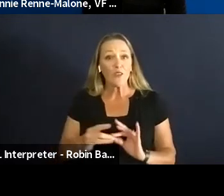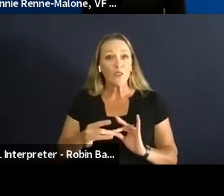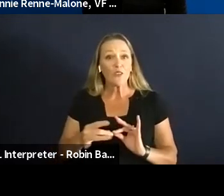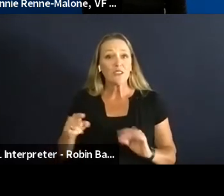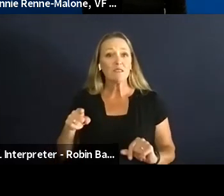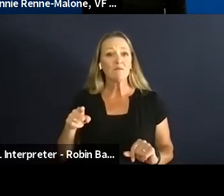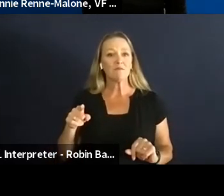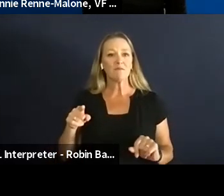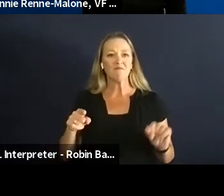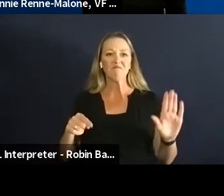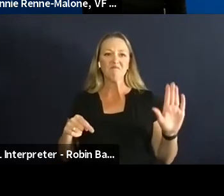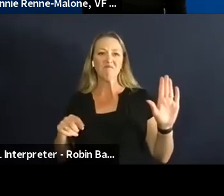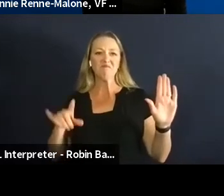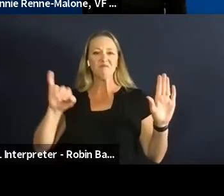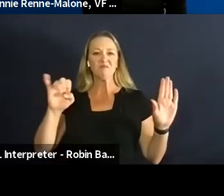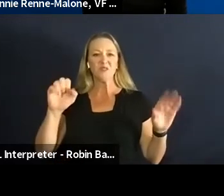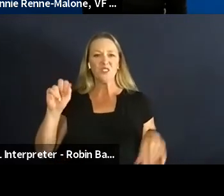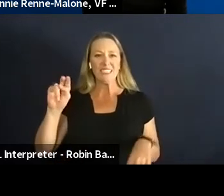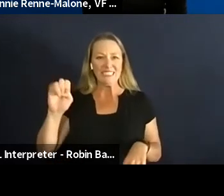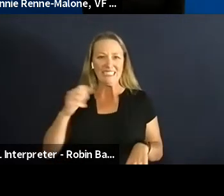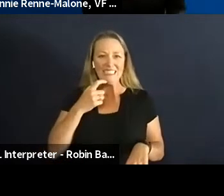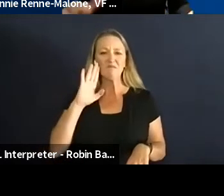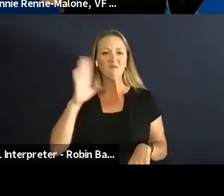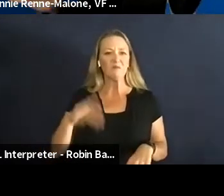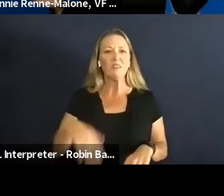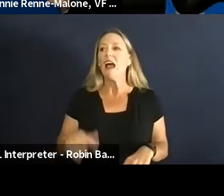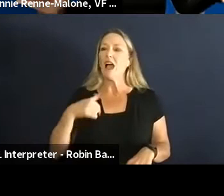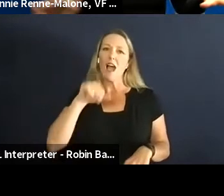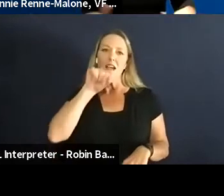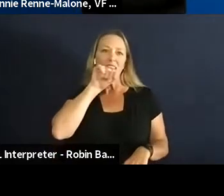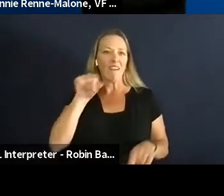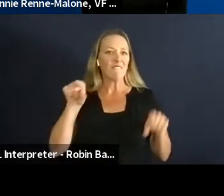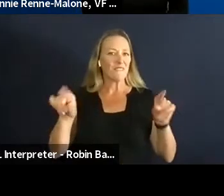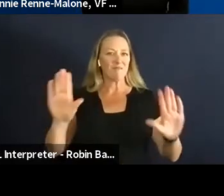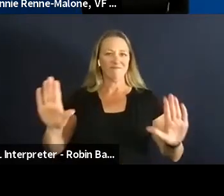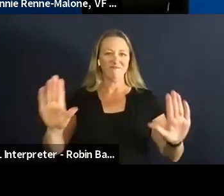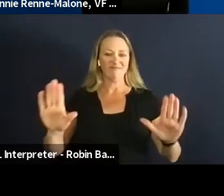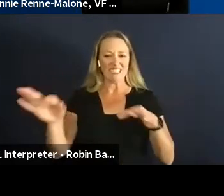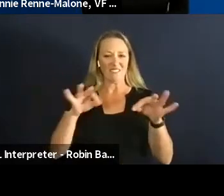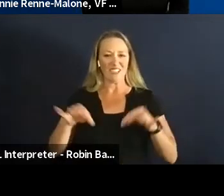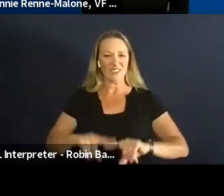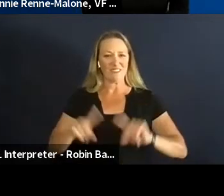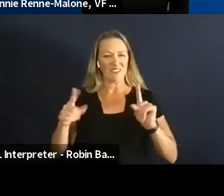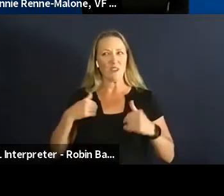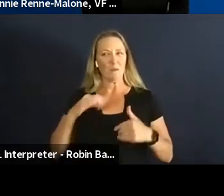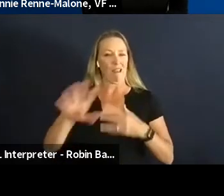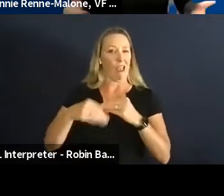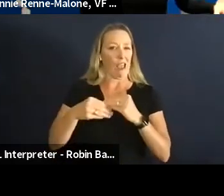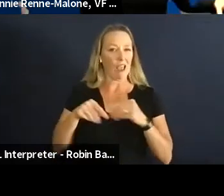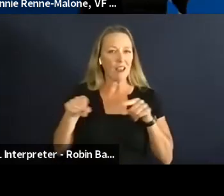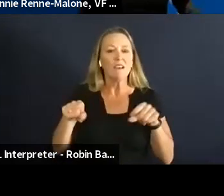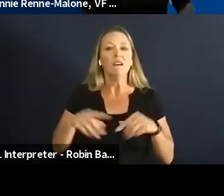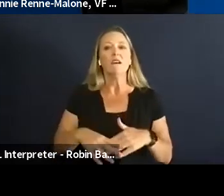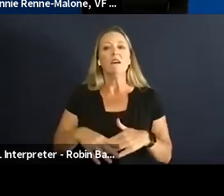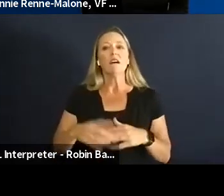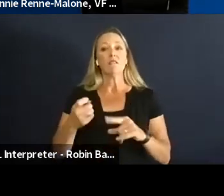I can jump in. I think I really love those two definitions so far I'm just building on that you know I from the the